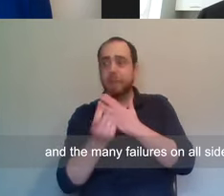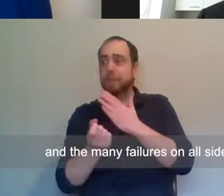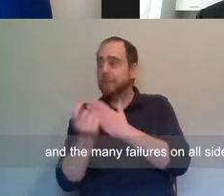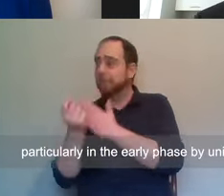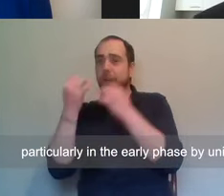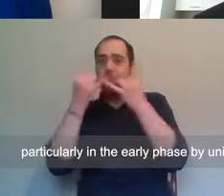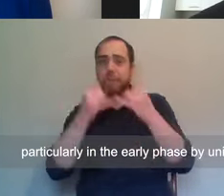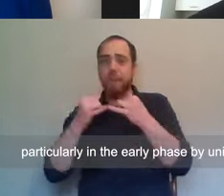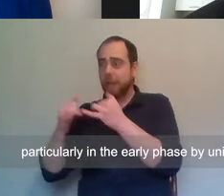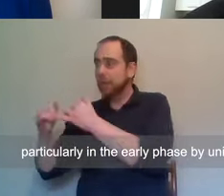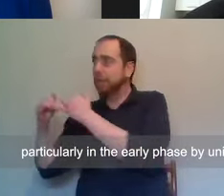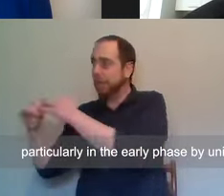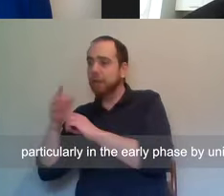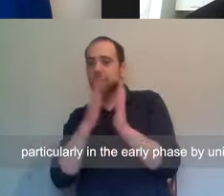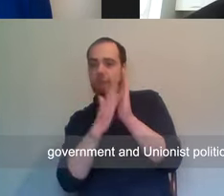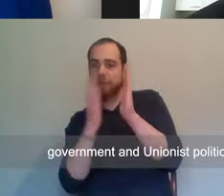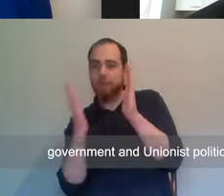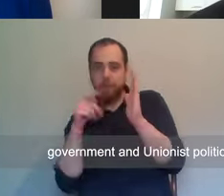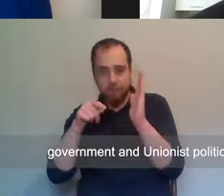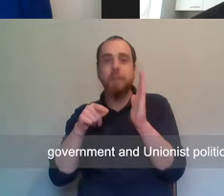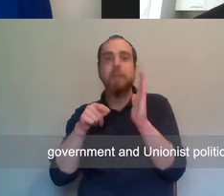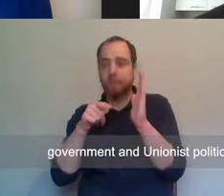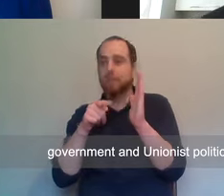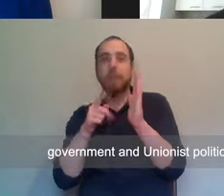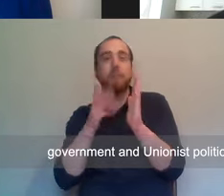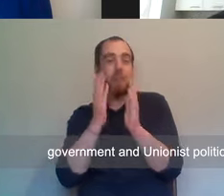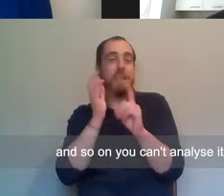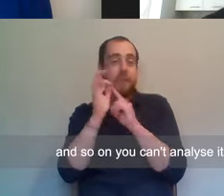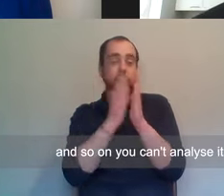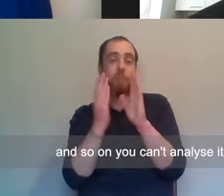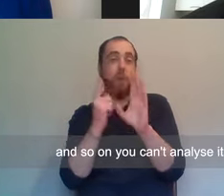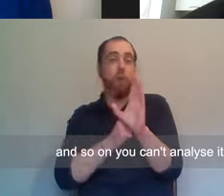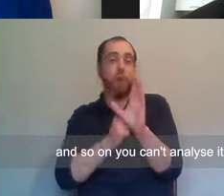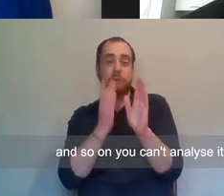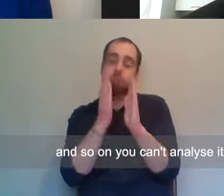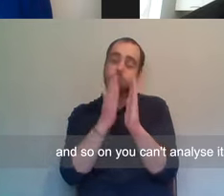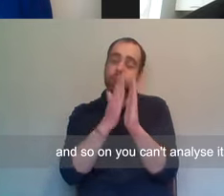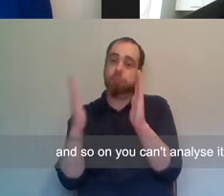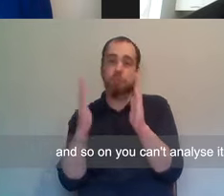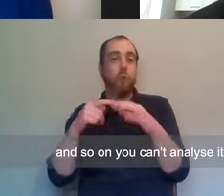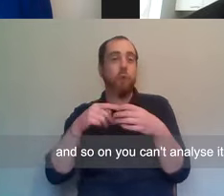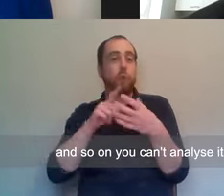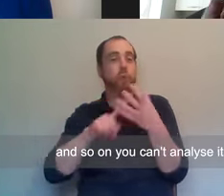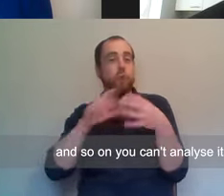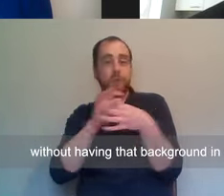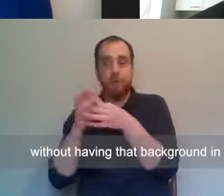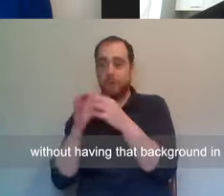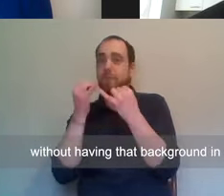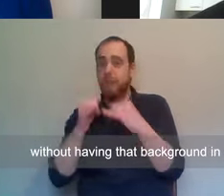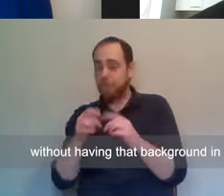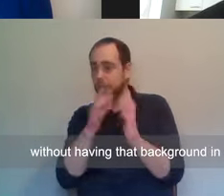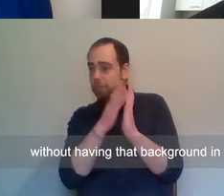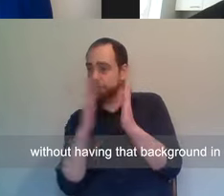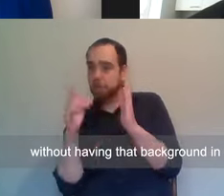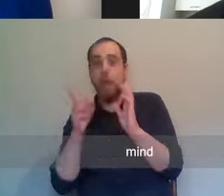particularly in the early phase by unionist government and unionist policy, and so on. You can't analyse it without having that background